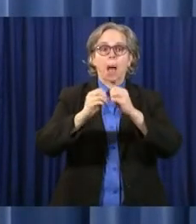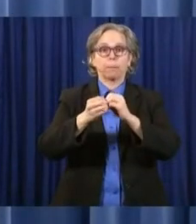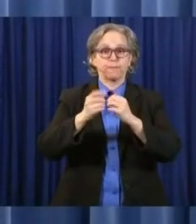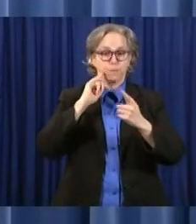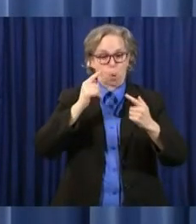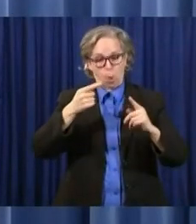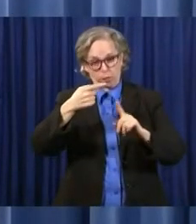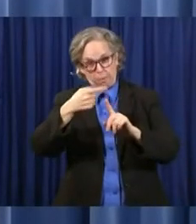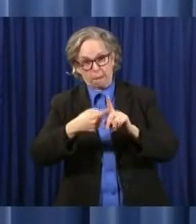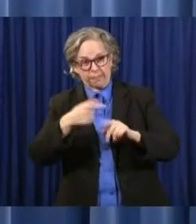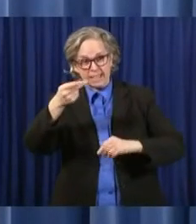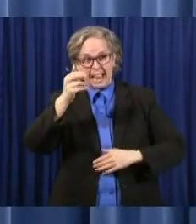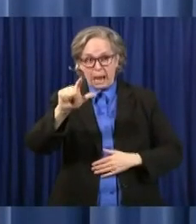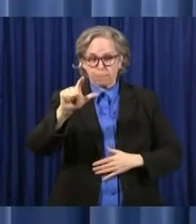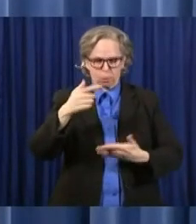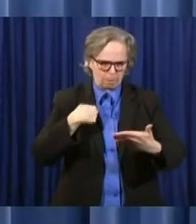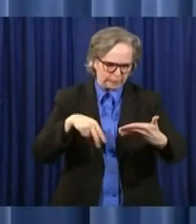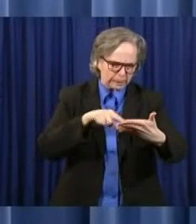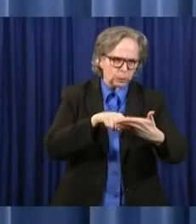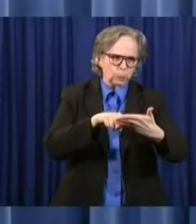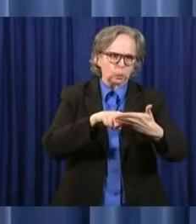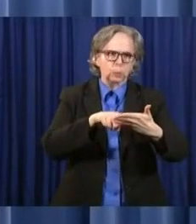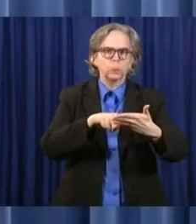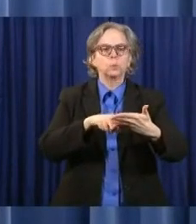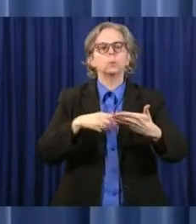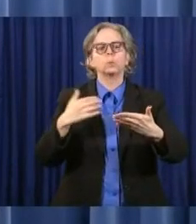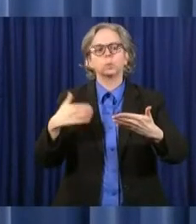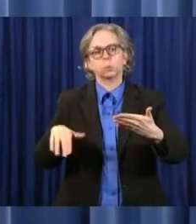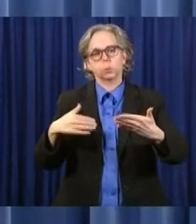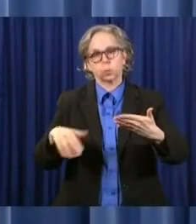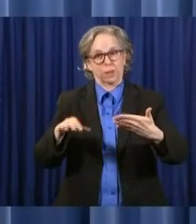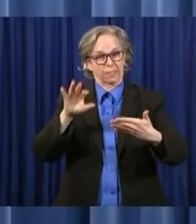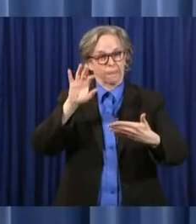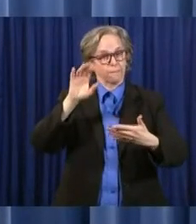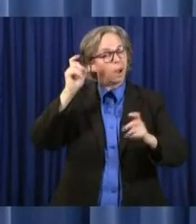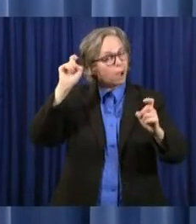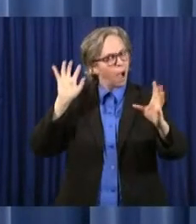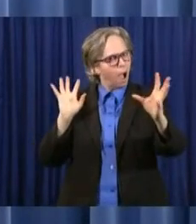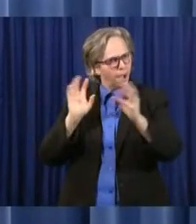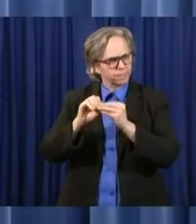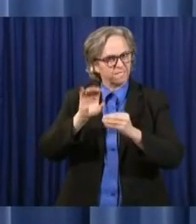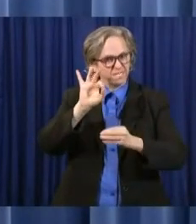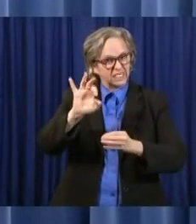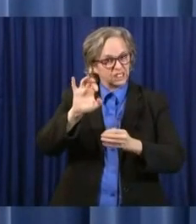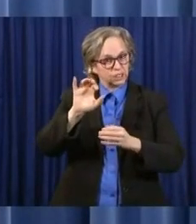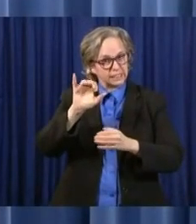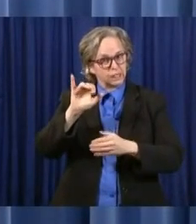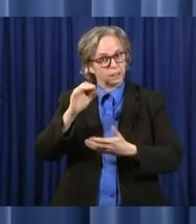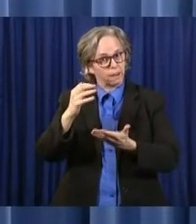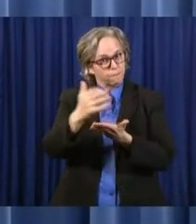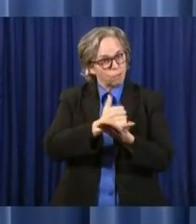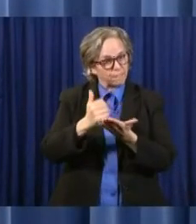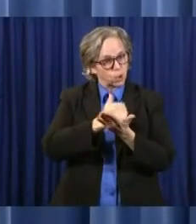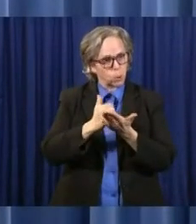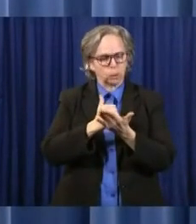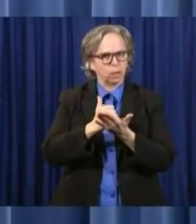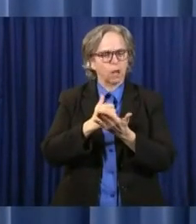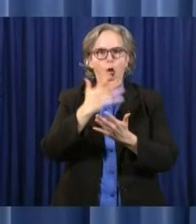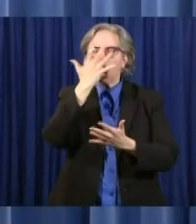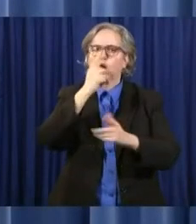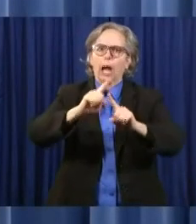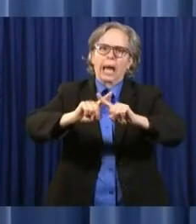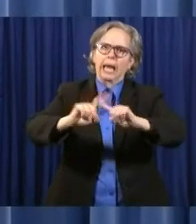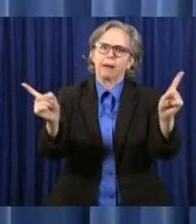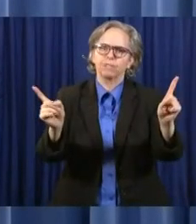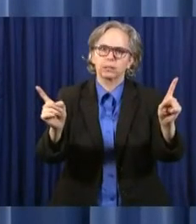Our fiscal year-to-date revenues have taken, as you can imagine, a rather dramatic turn just in two